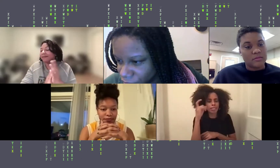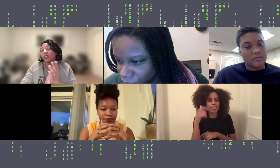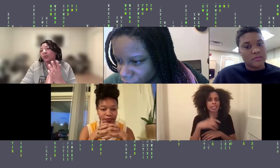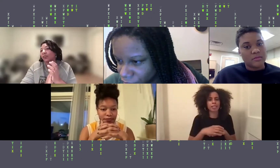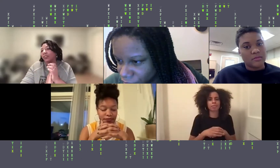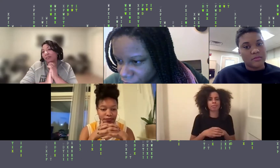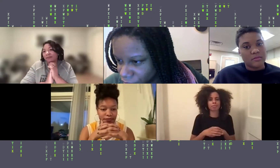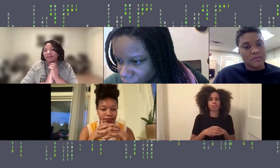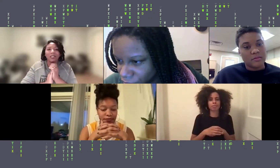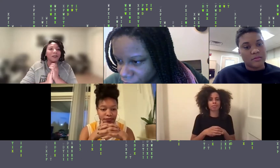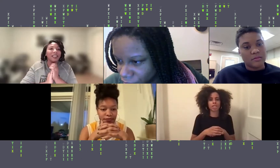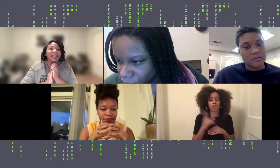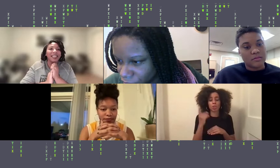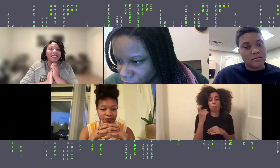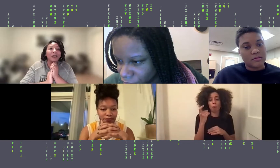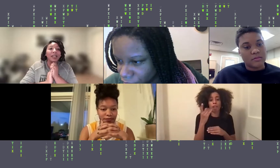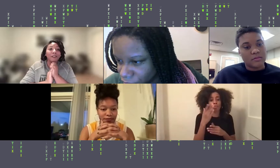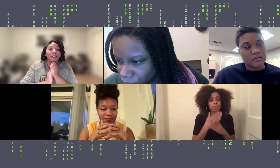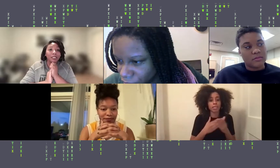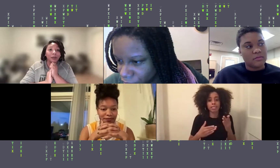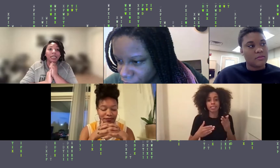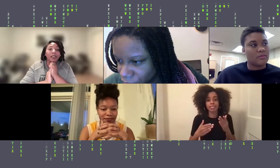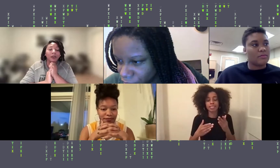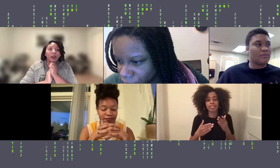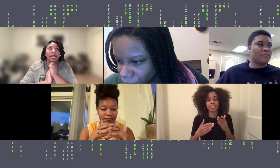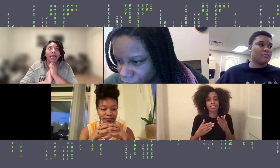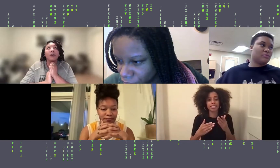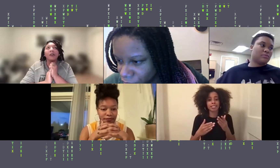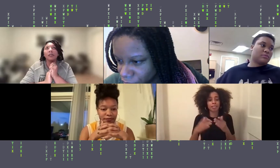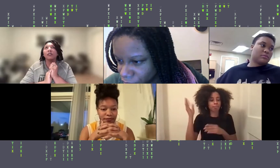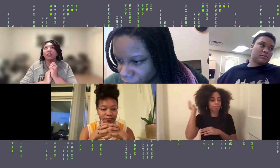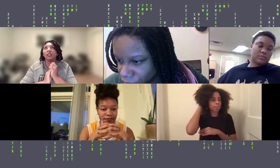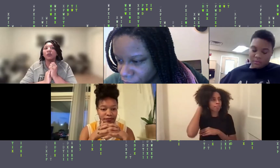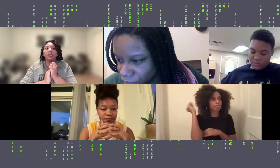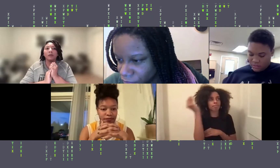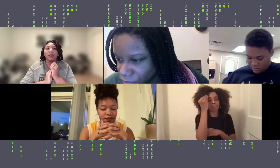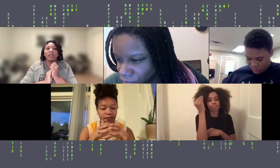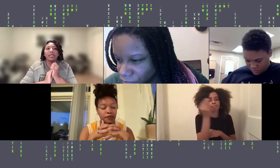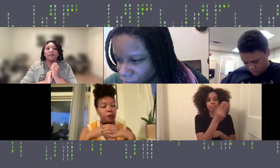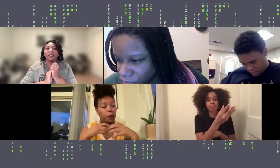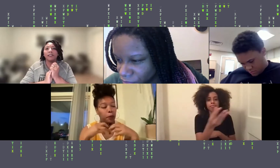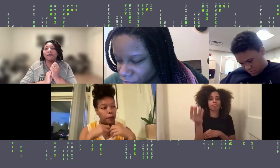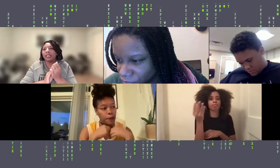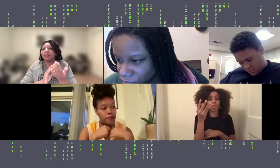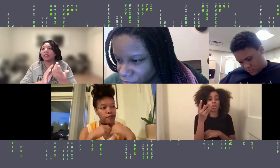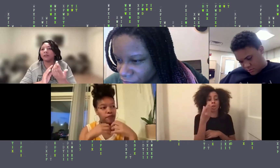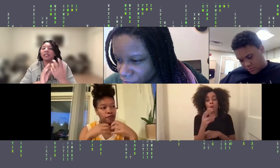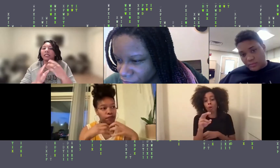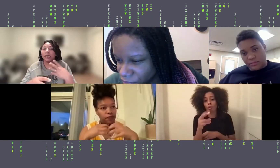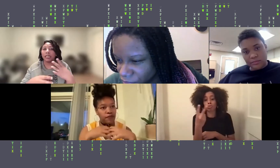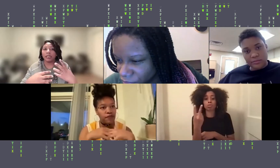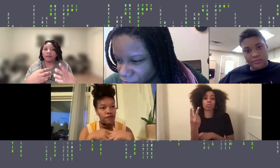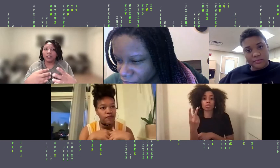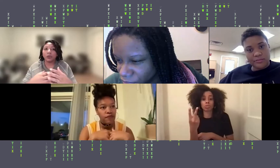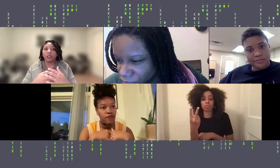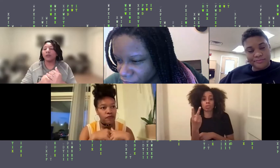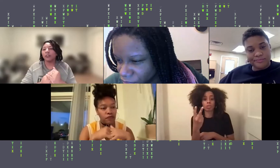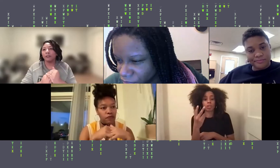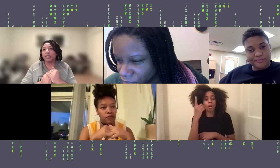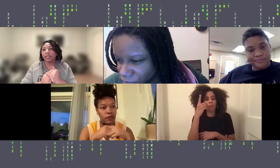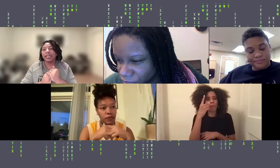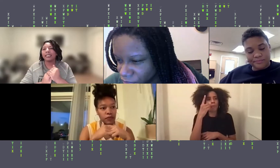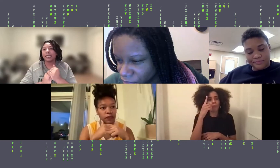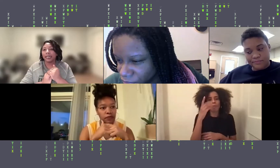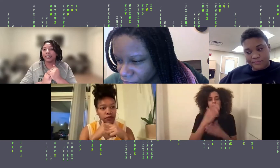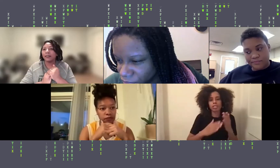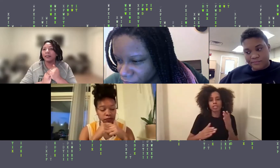you know, that you'd have for somebody on how to build virtual community if they find themselves in a situation where